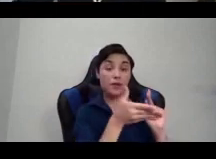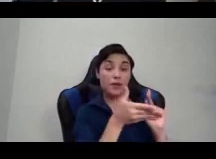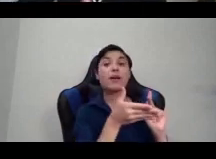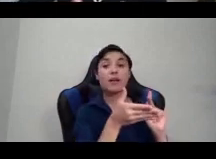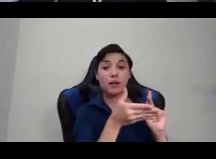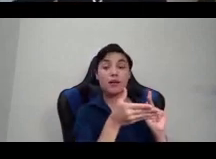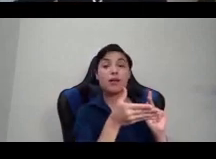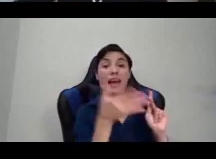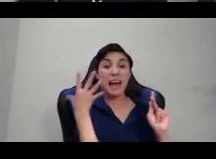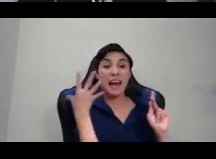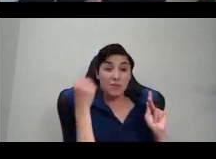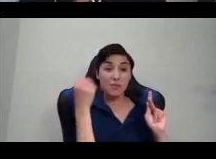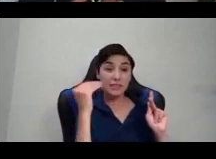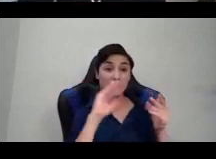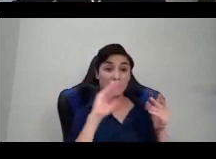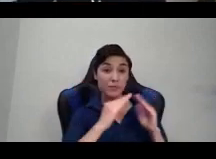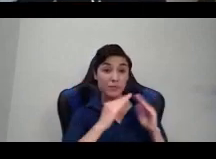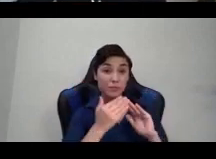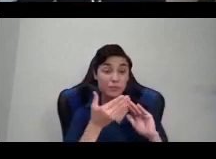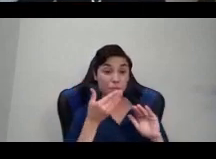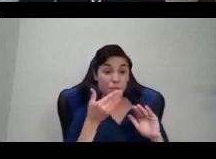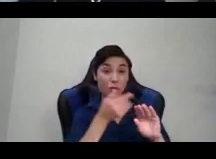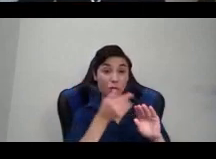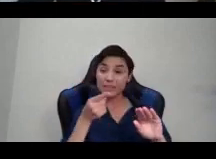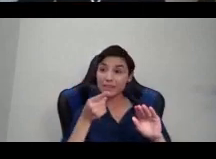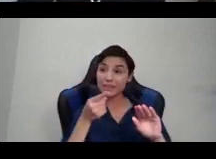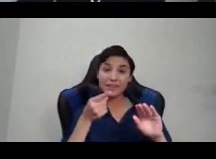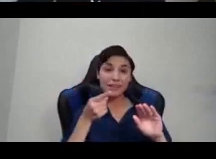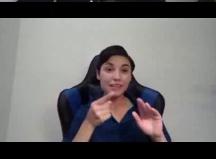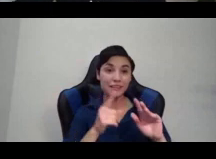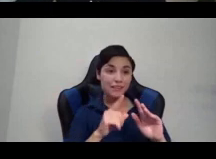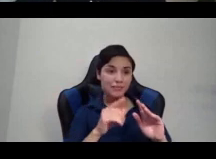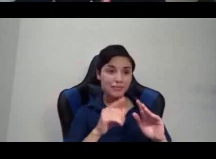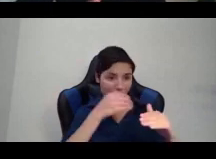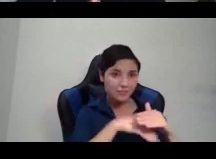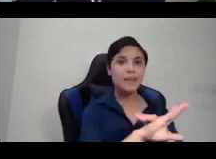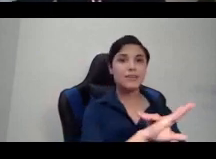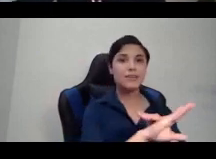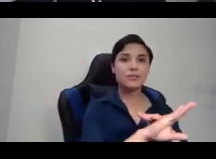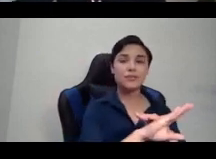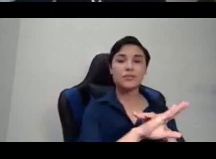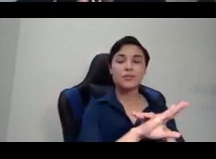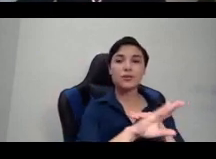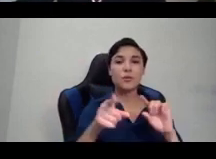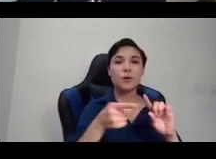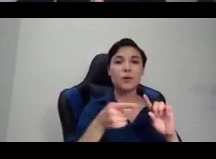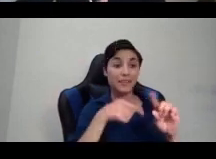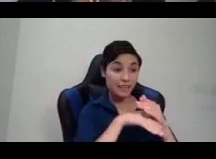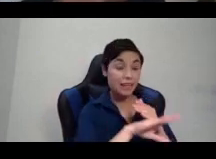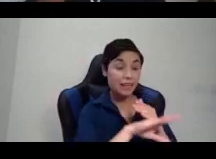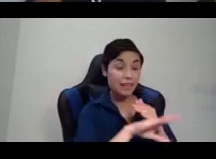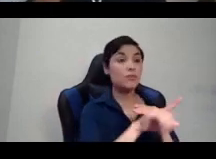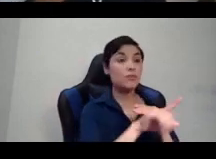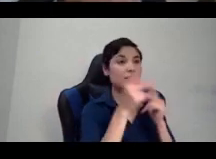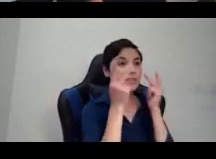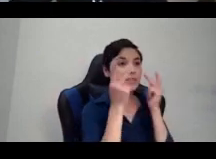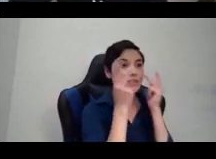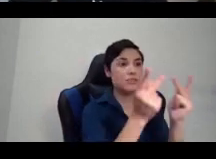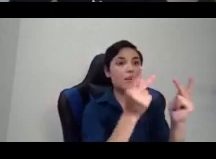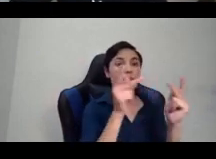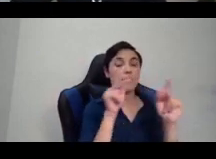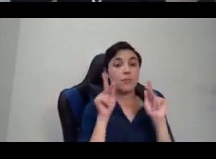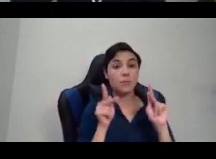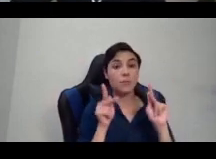he even entered. When he entered, he saw that many of the courtiers and villagers were dressed in ways that he